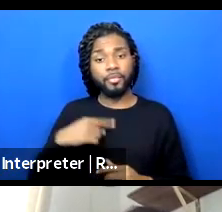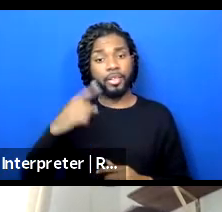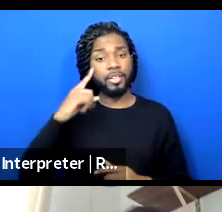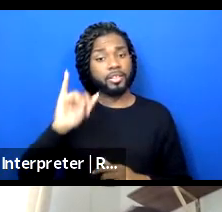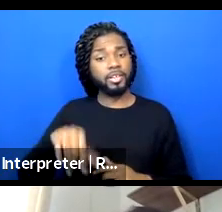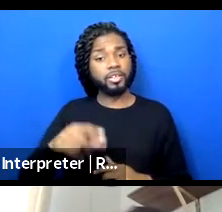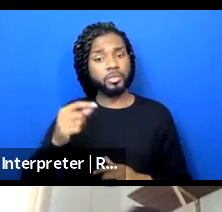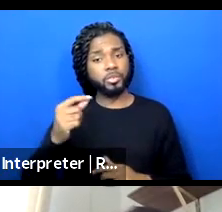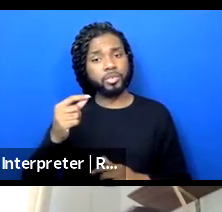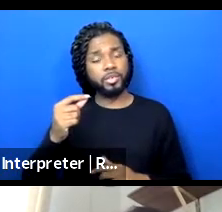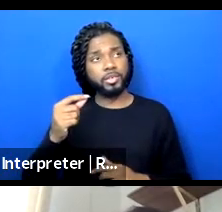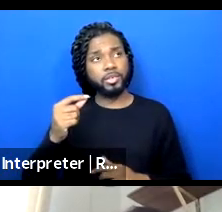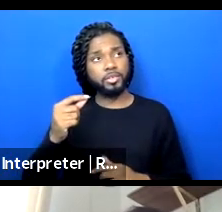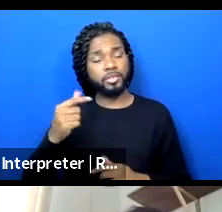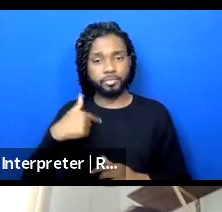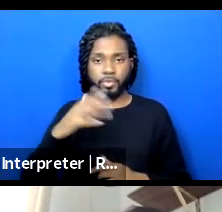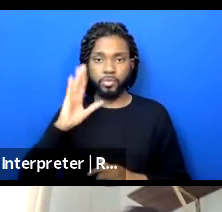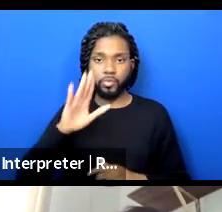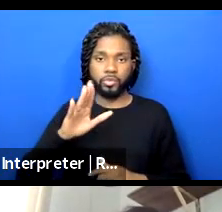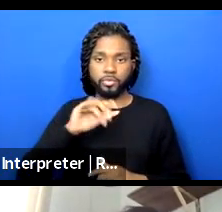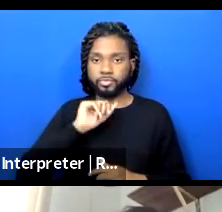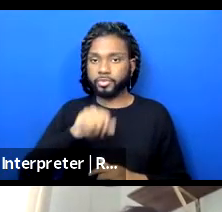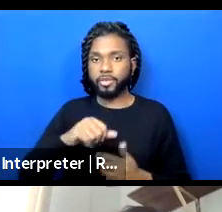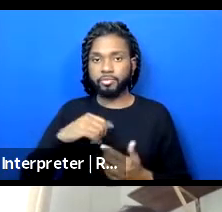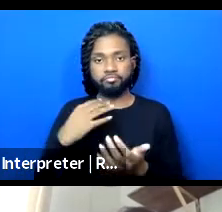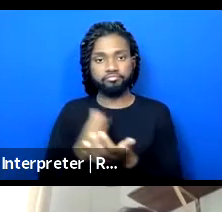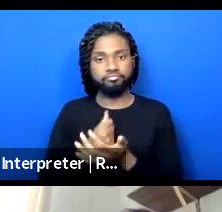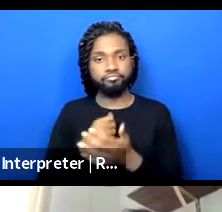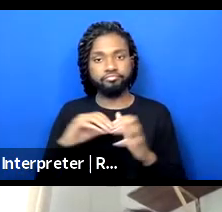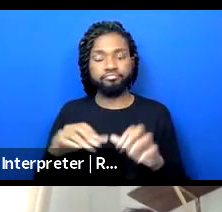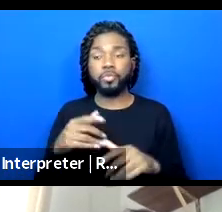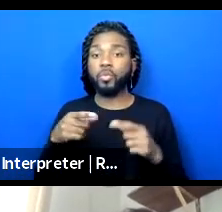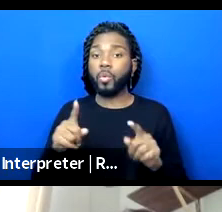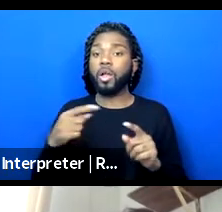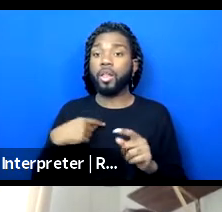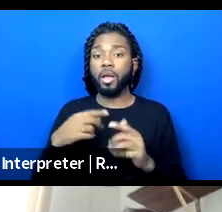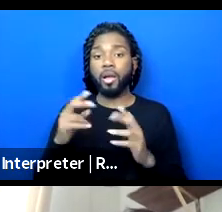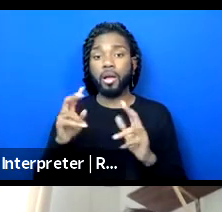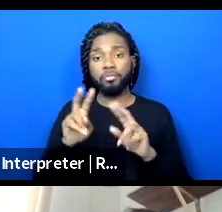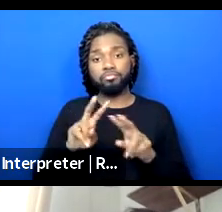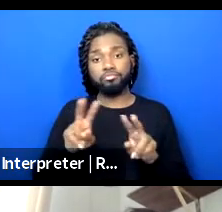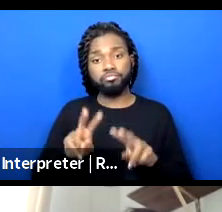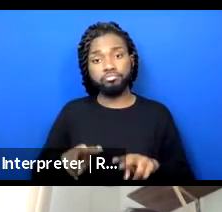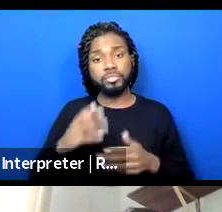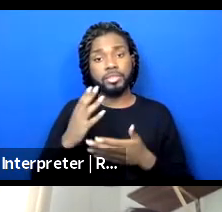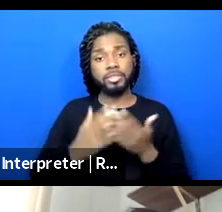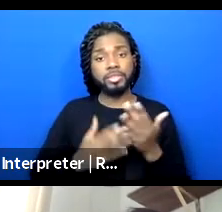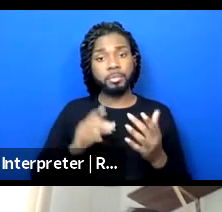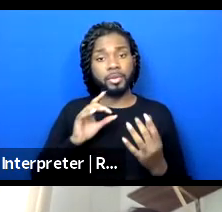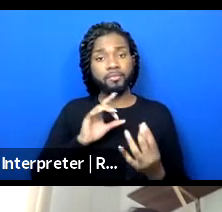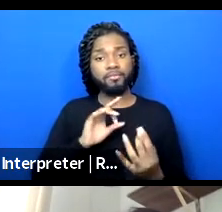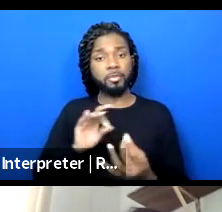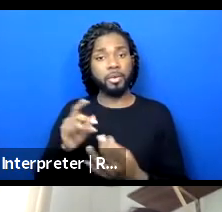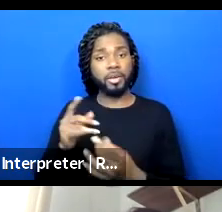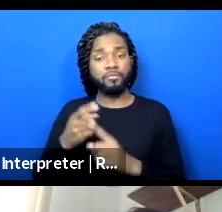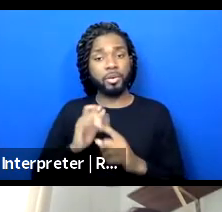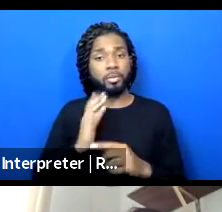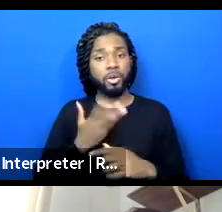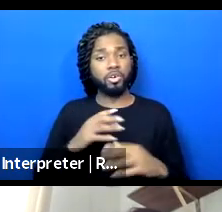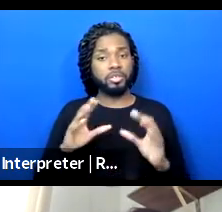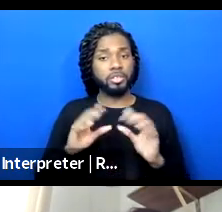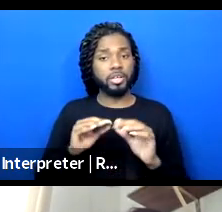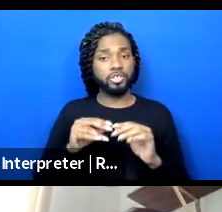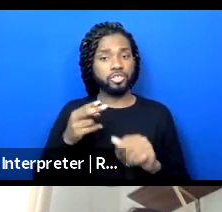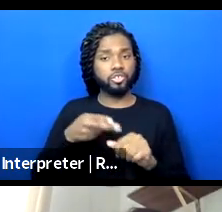what we would love. I would love to spend a lot of time on. And as I look at some of the feedback, um, from our session, um, comrades, I